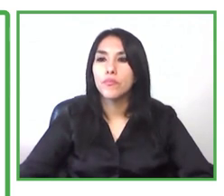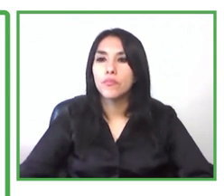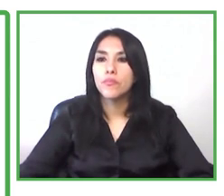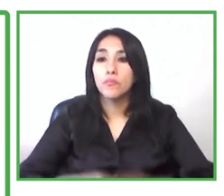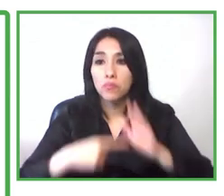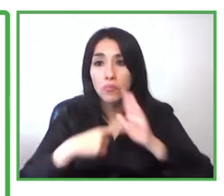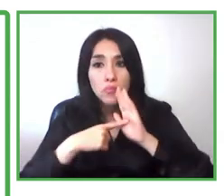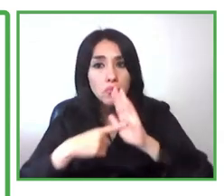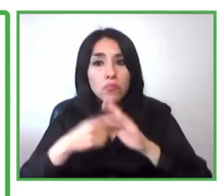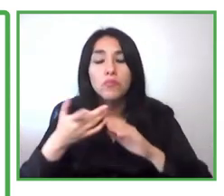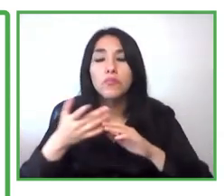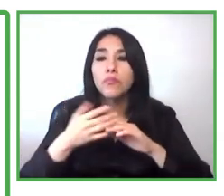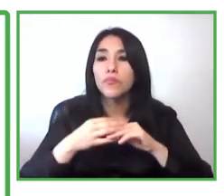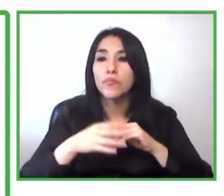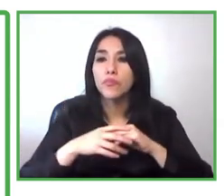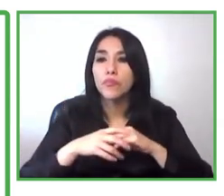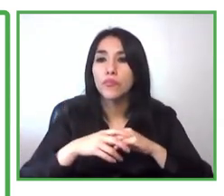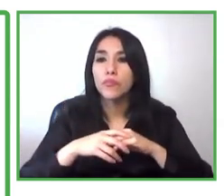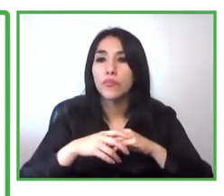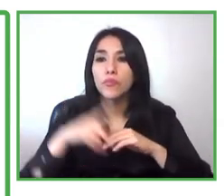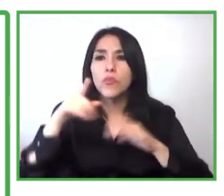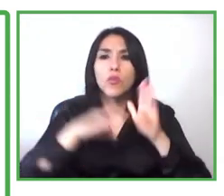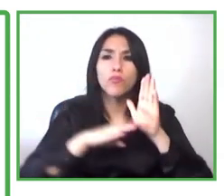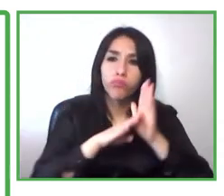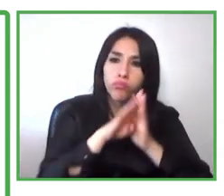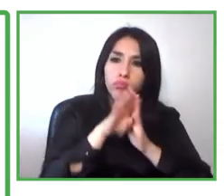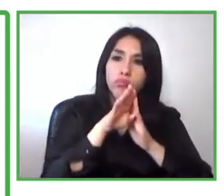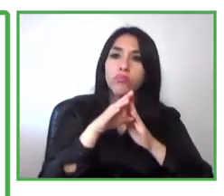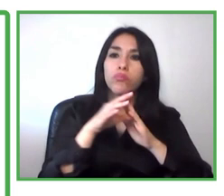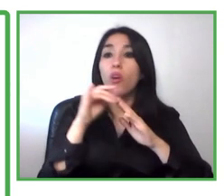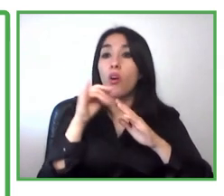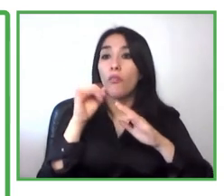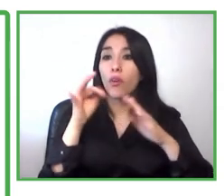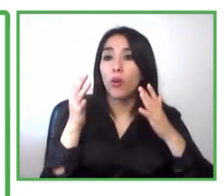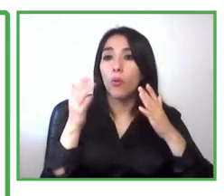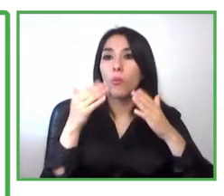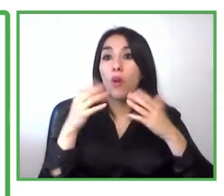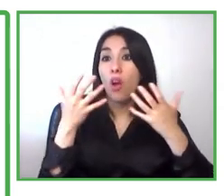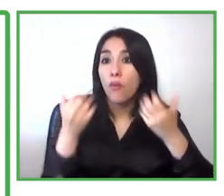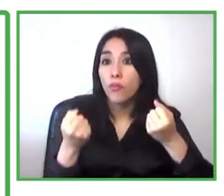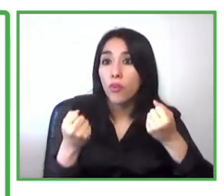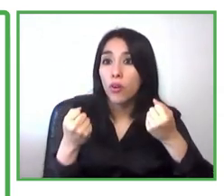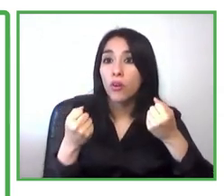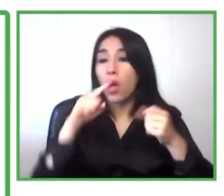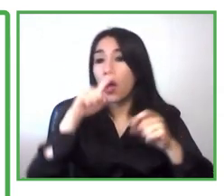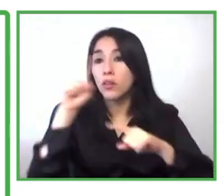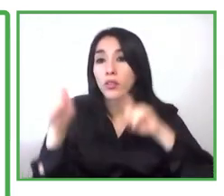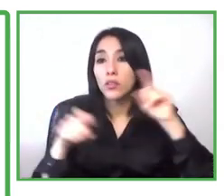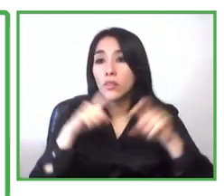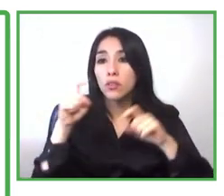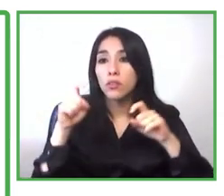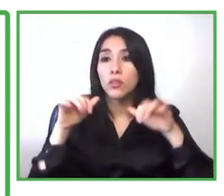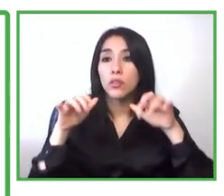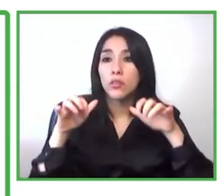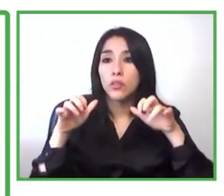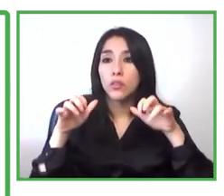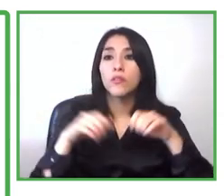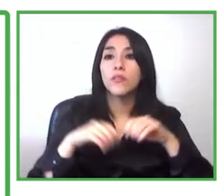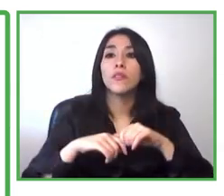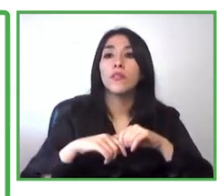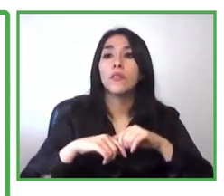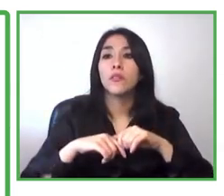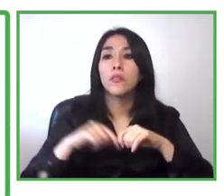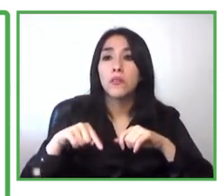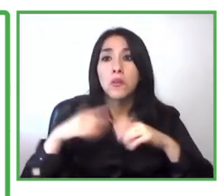or something that the learner did not understand that there is a chat room where you can interact directly with staff or expect